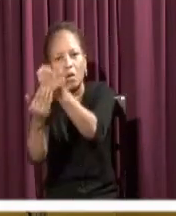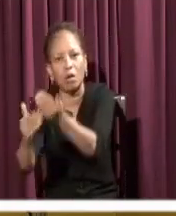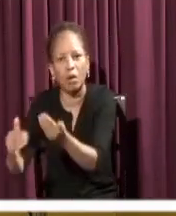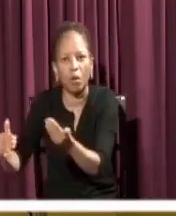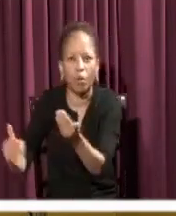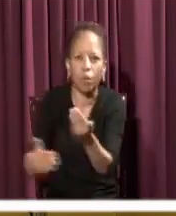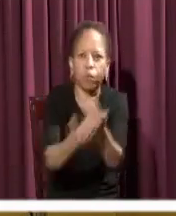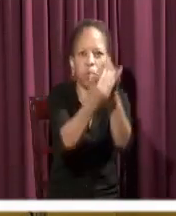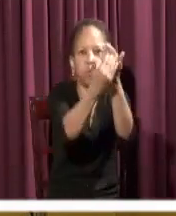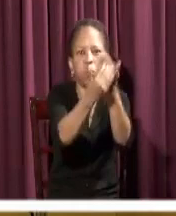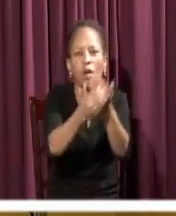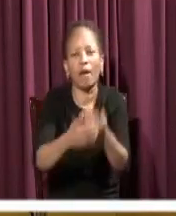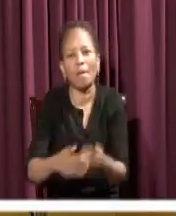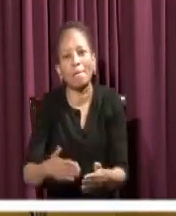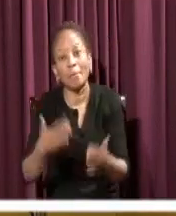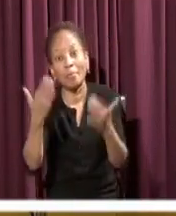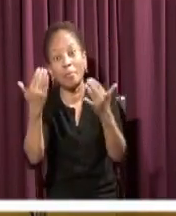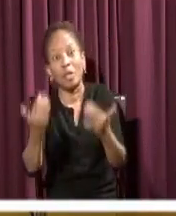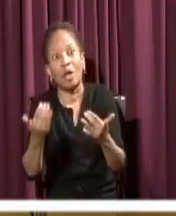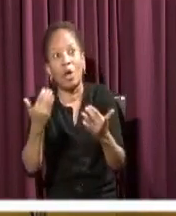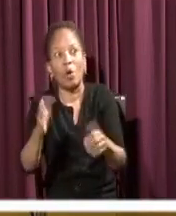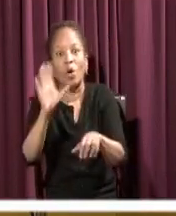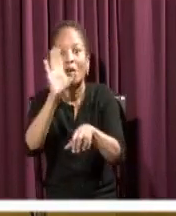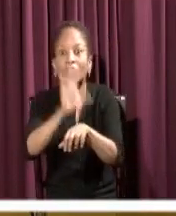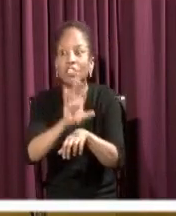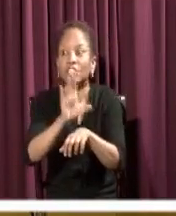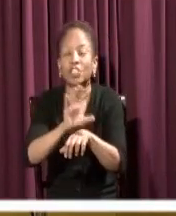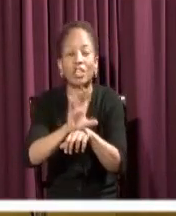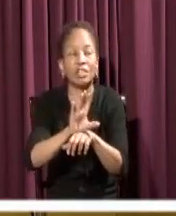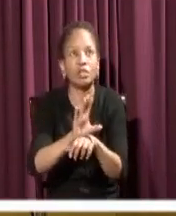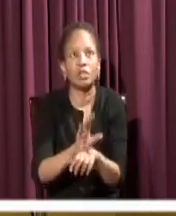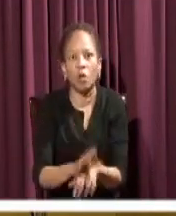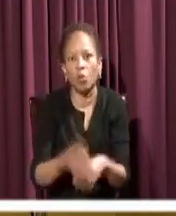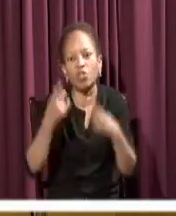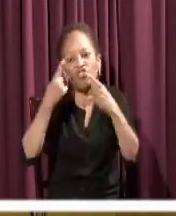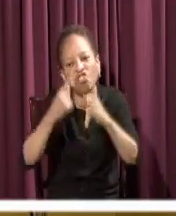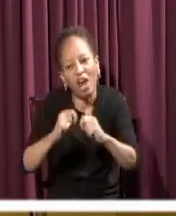battling a headwind that it seems as if, no matter how hard we go,